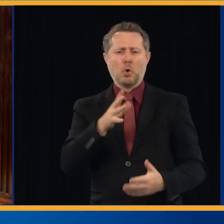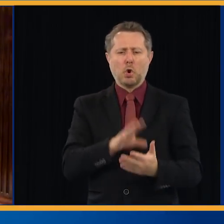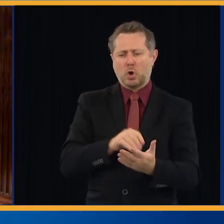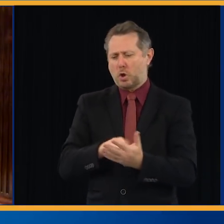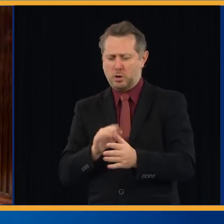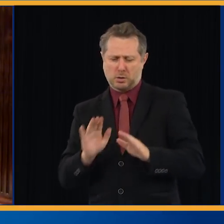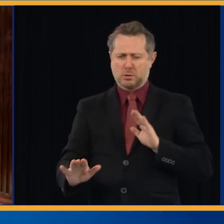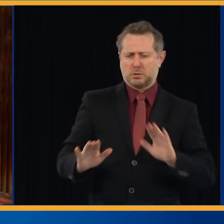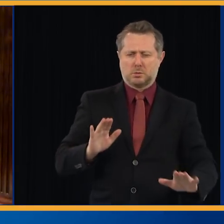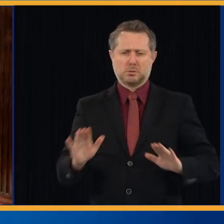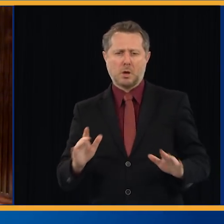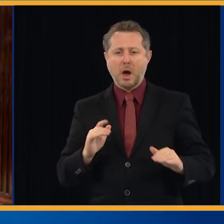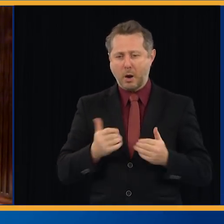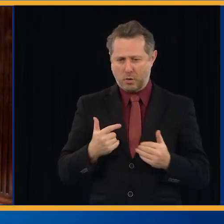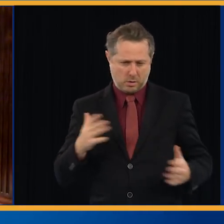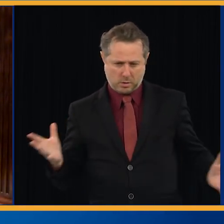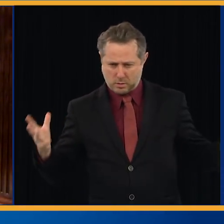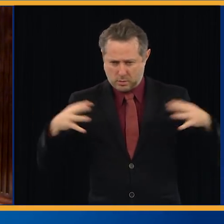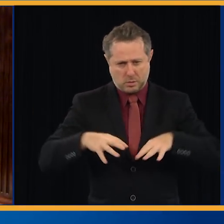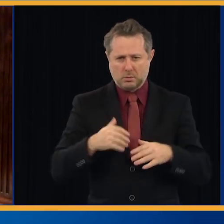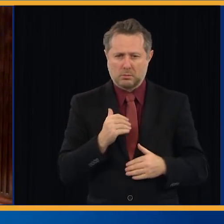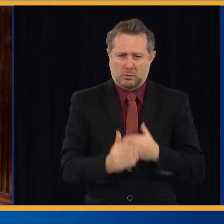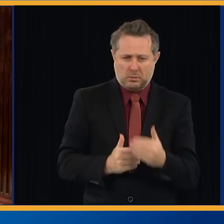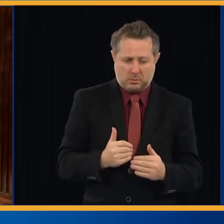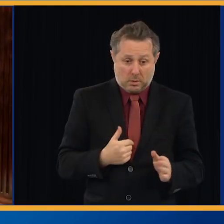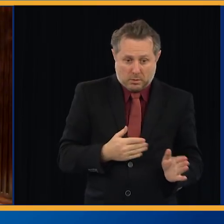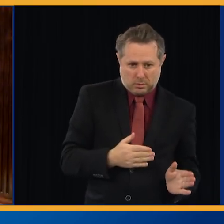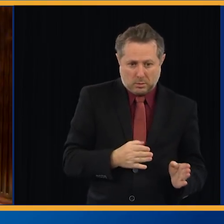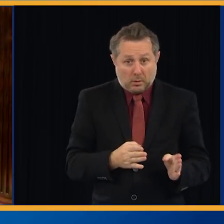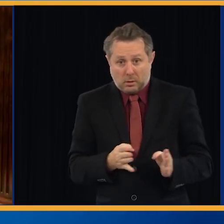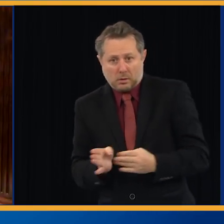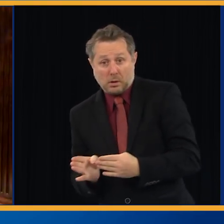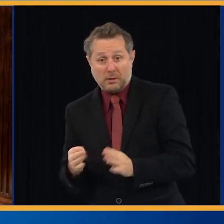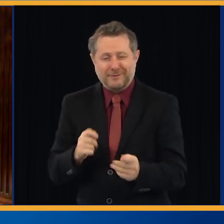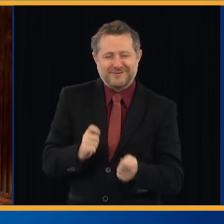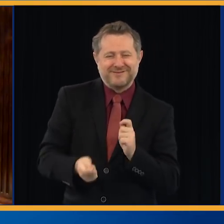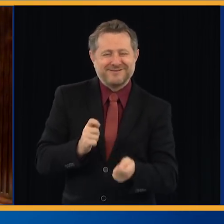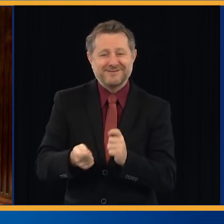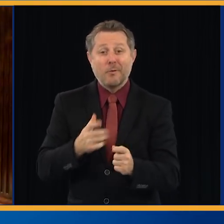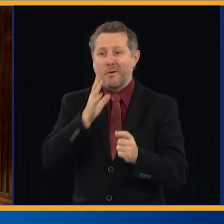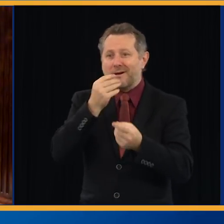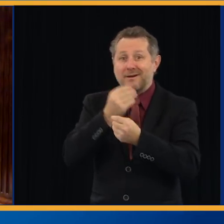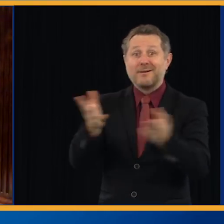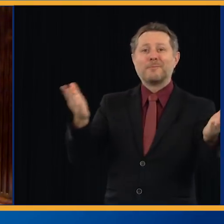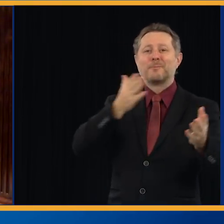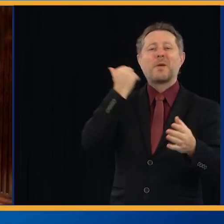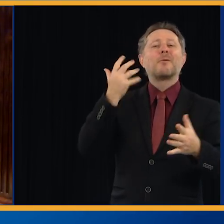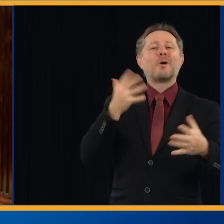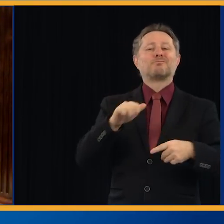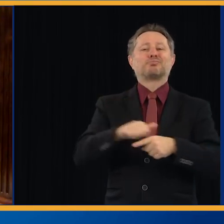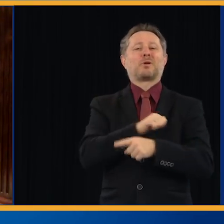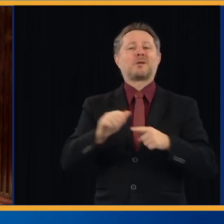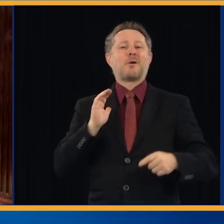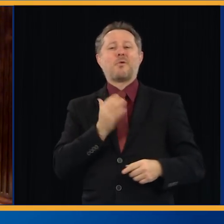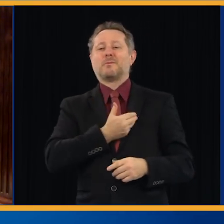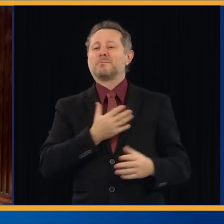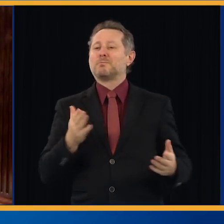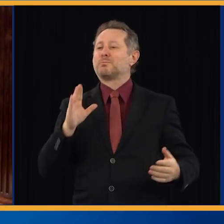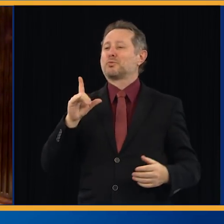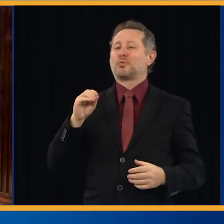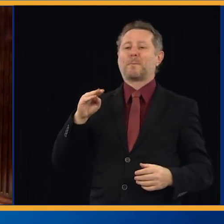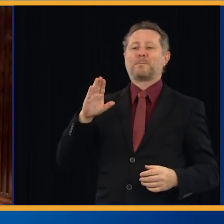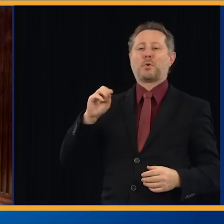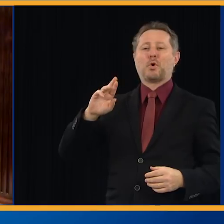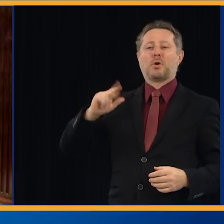share what we've learned. Sharing and spreading best practices is something that Bloomberg Philanthropies works on with cities around the world.